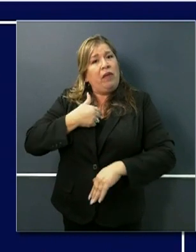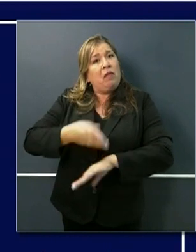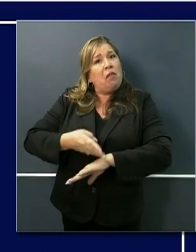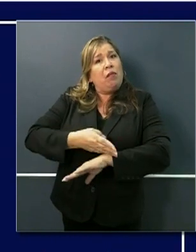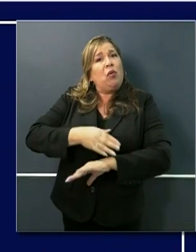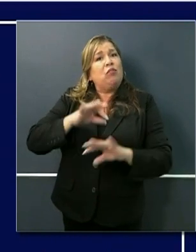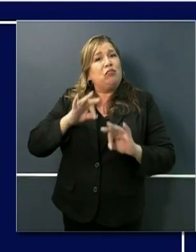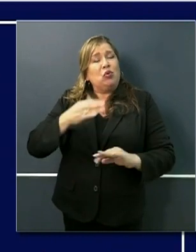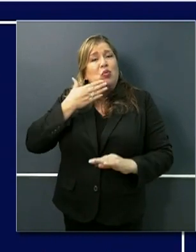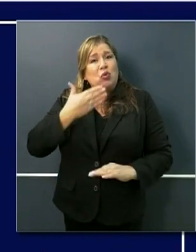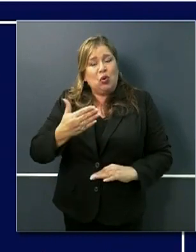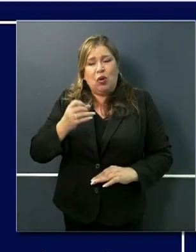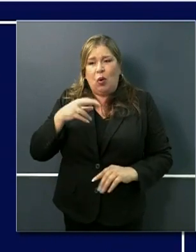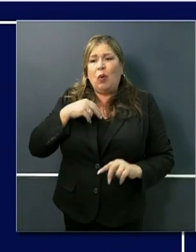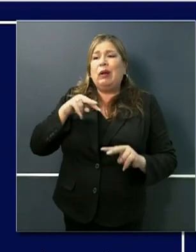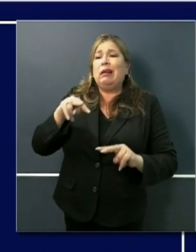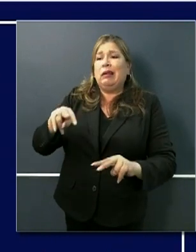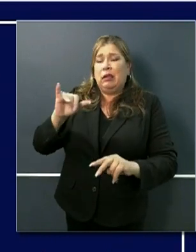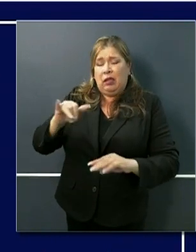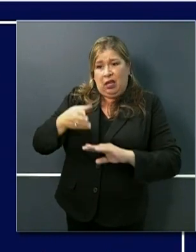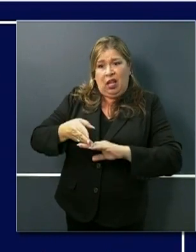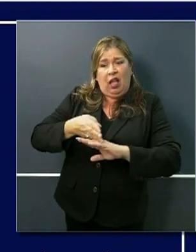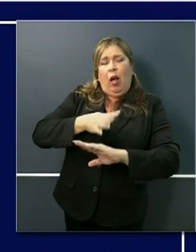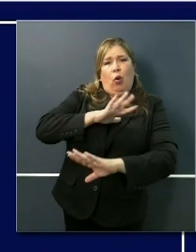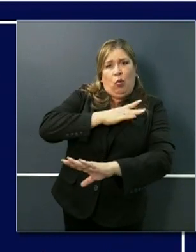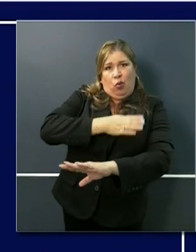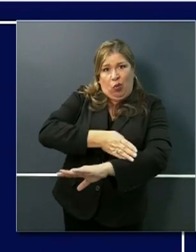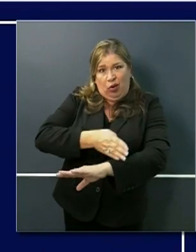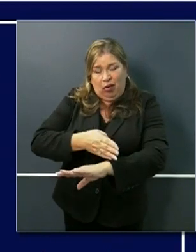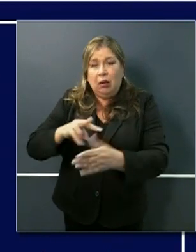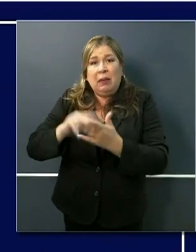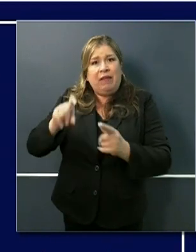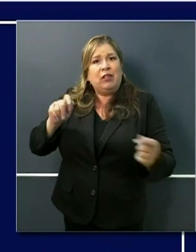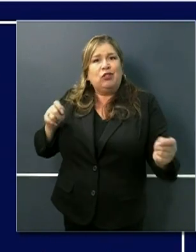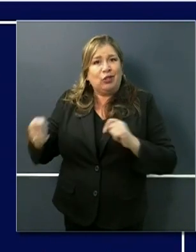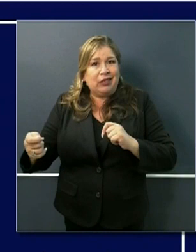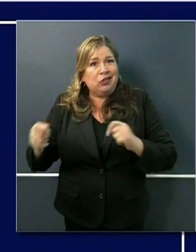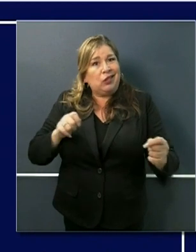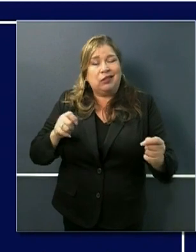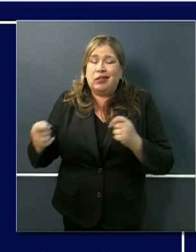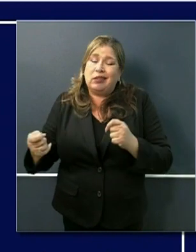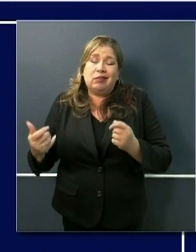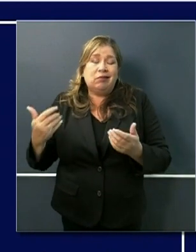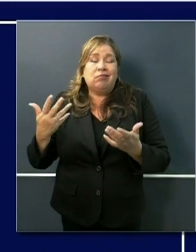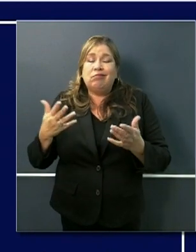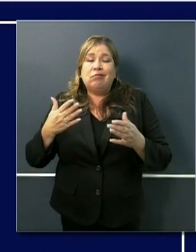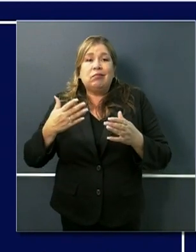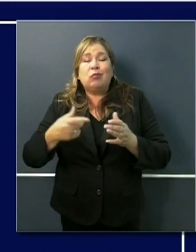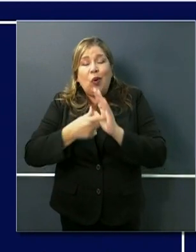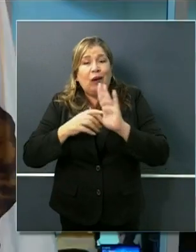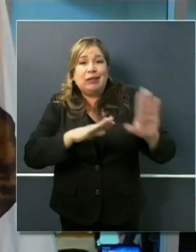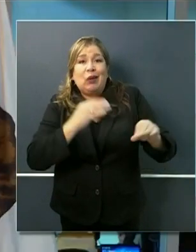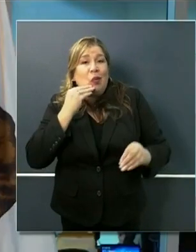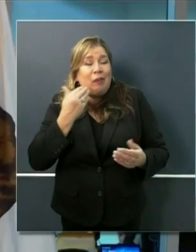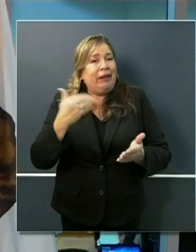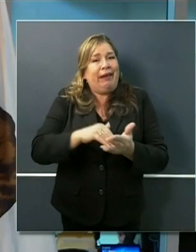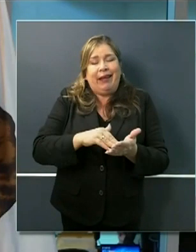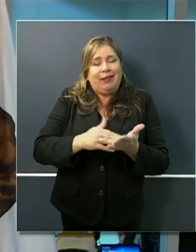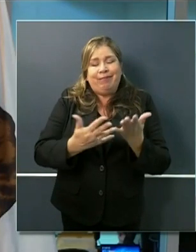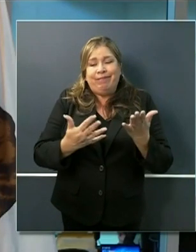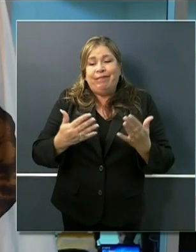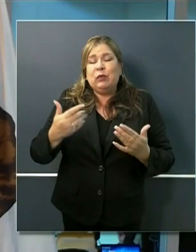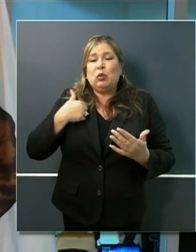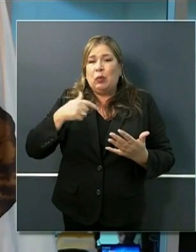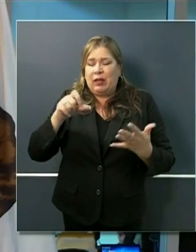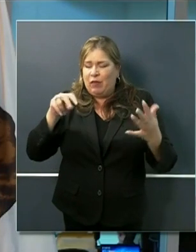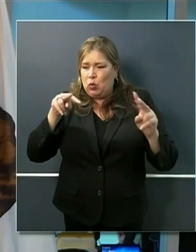about the interventions we have modify them and perhaps even institute broader recommendations once again this will be an important point to